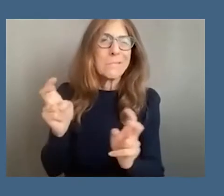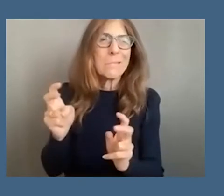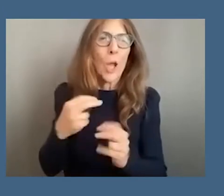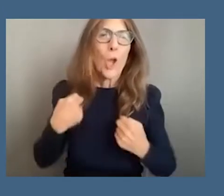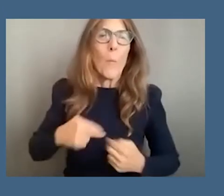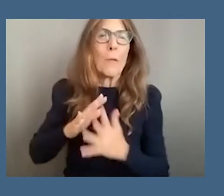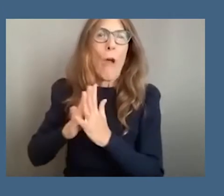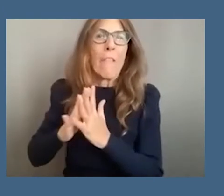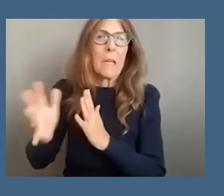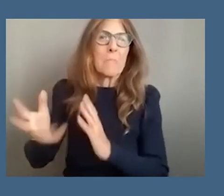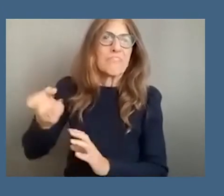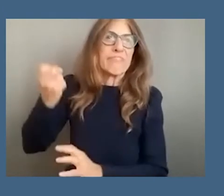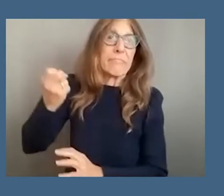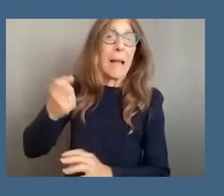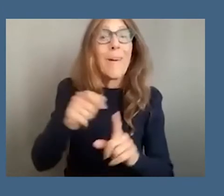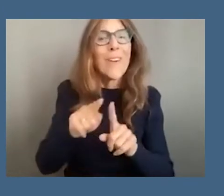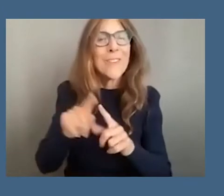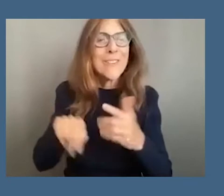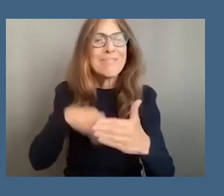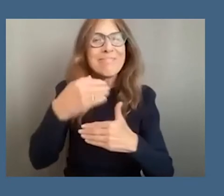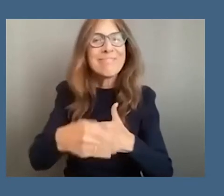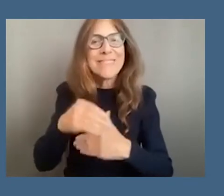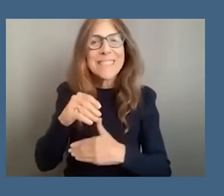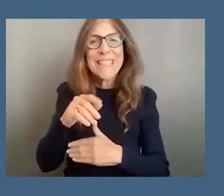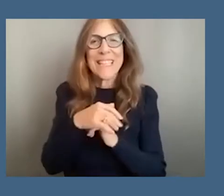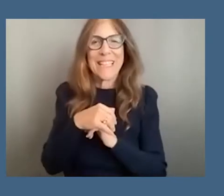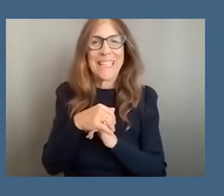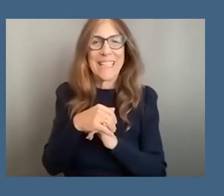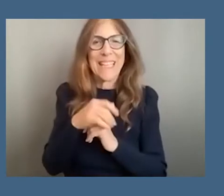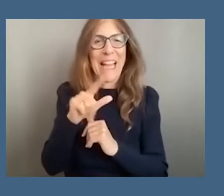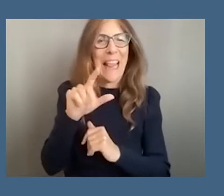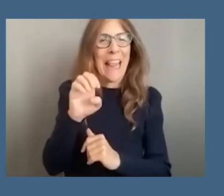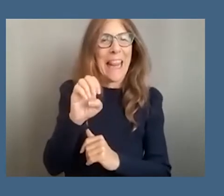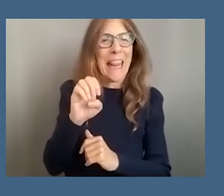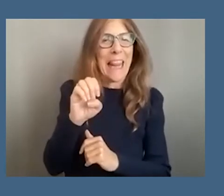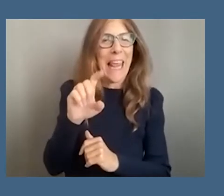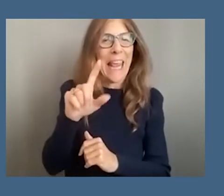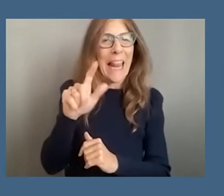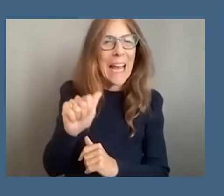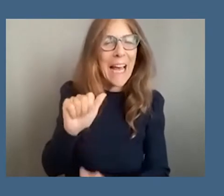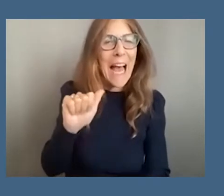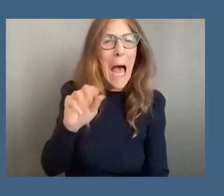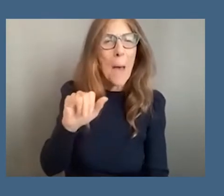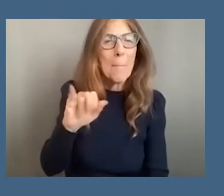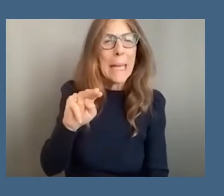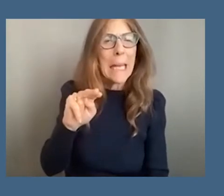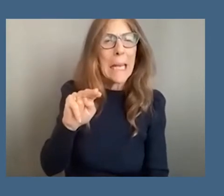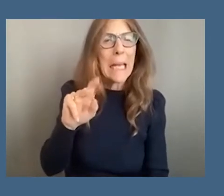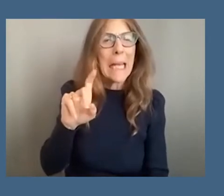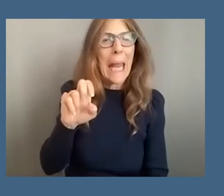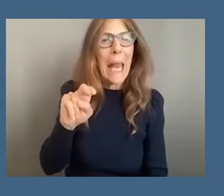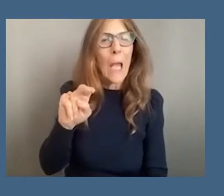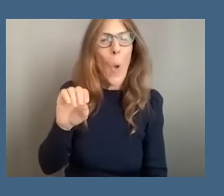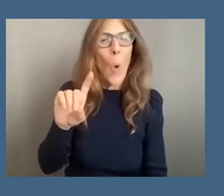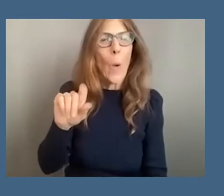i'm also joined by uh leila amandandola but you have to pronounce help me leila in case i've not done